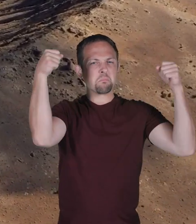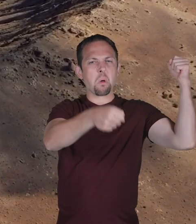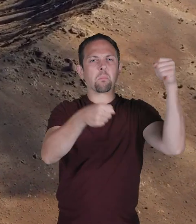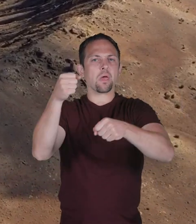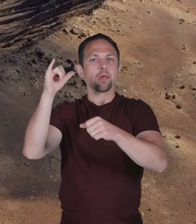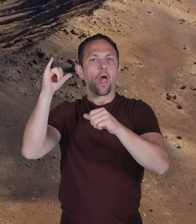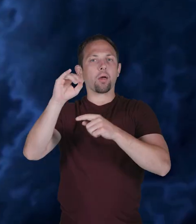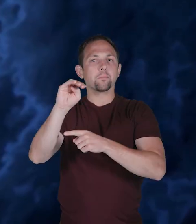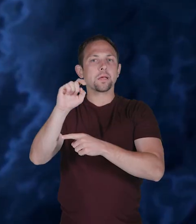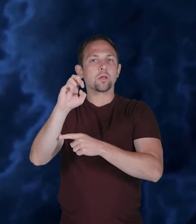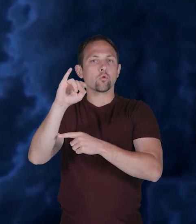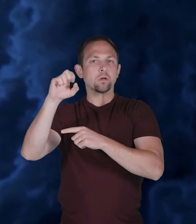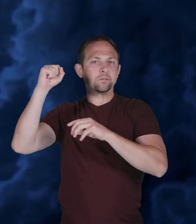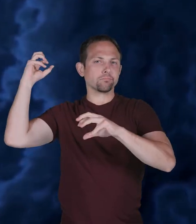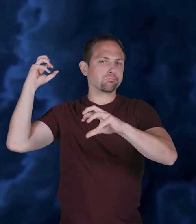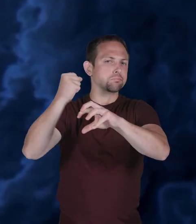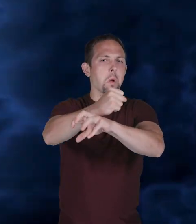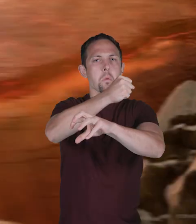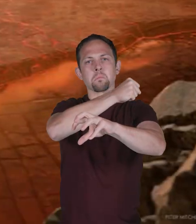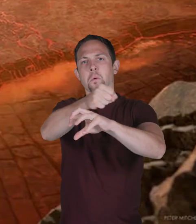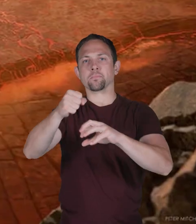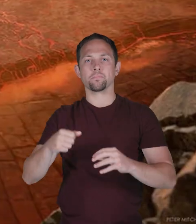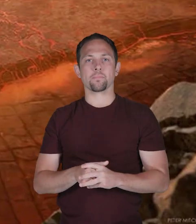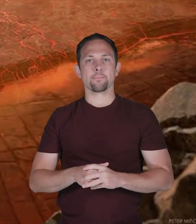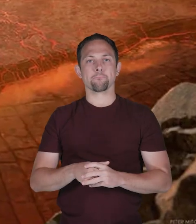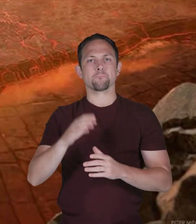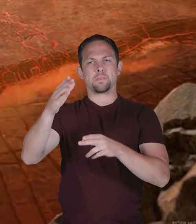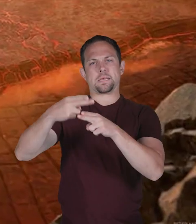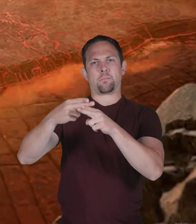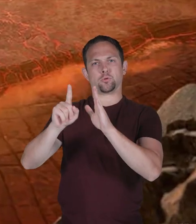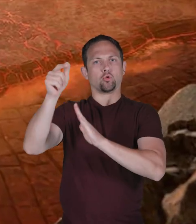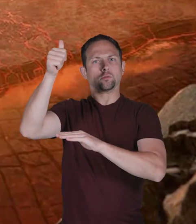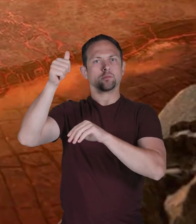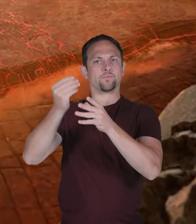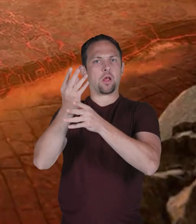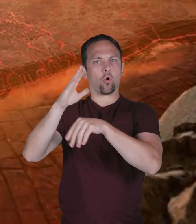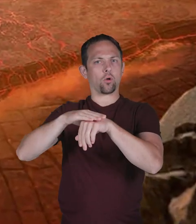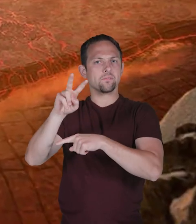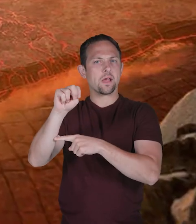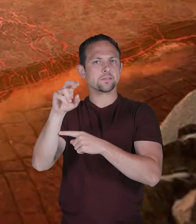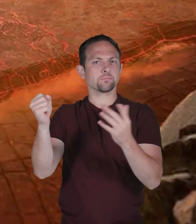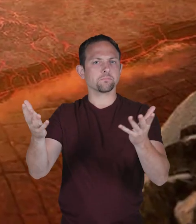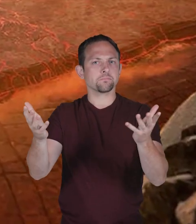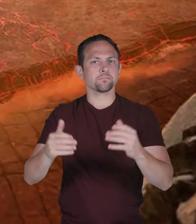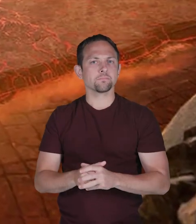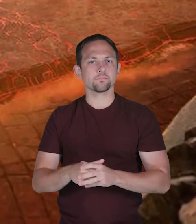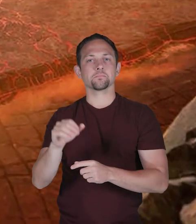impacts from space objects, like meteorites. What is the name of the tallest volcano on Venus?